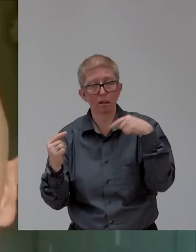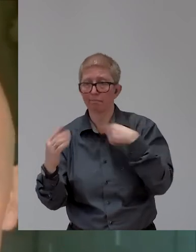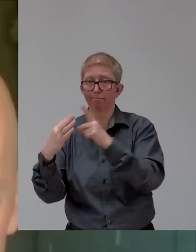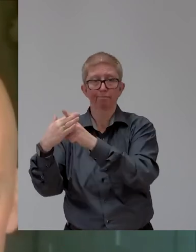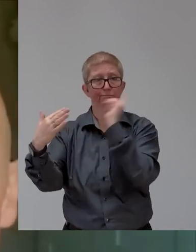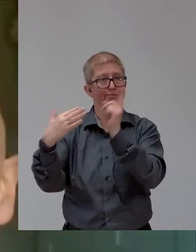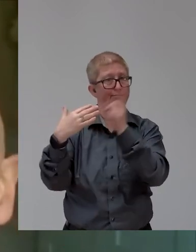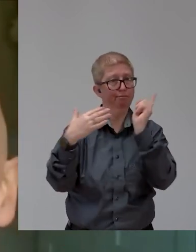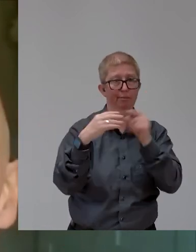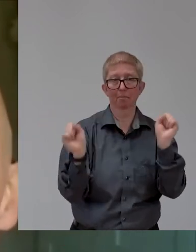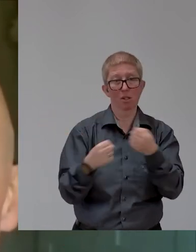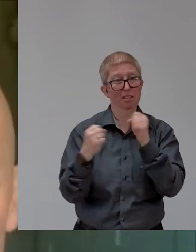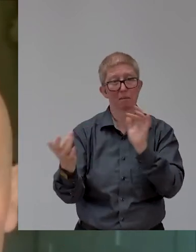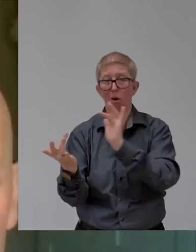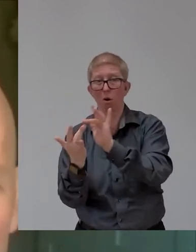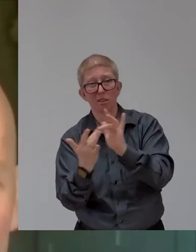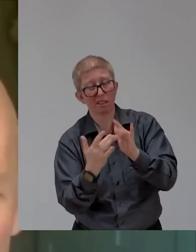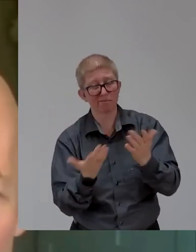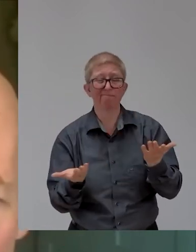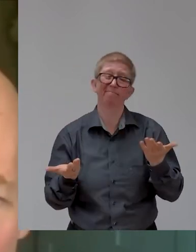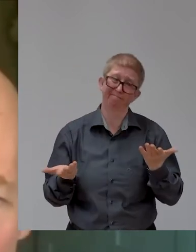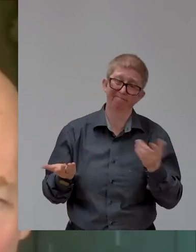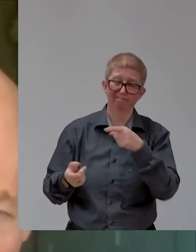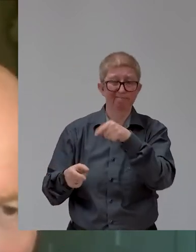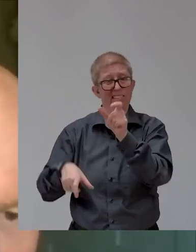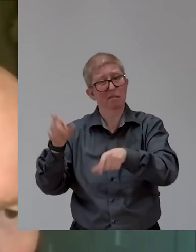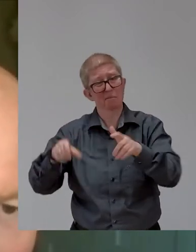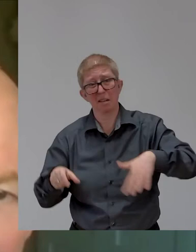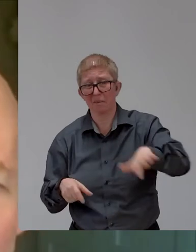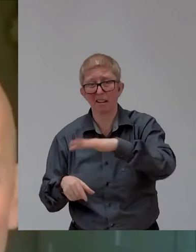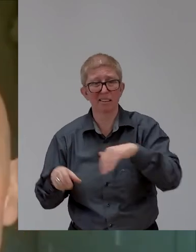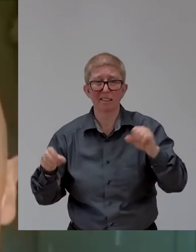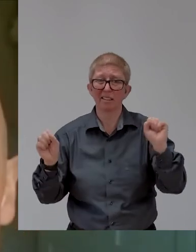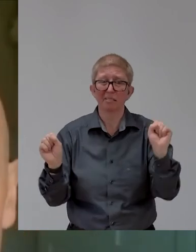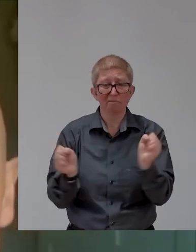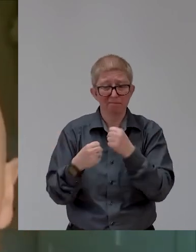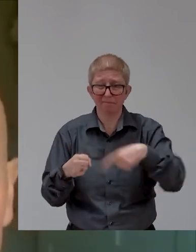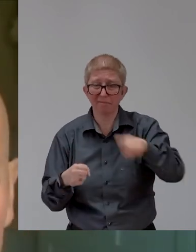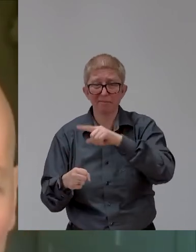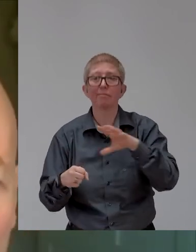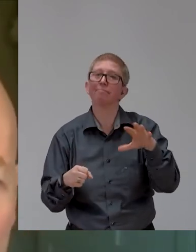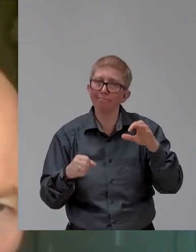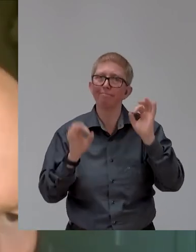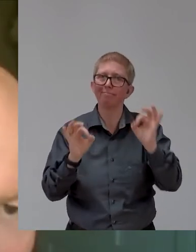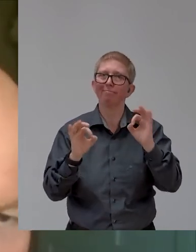the pipeline. So we've got to really look at the long game here and how we can make them feel as wanted, as